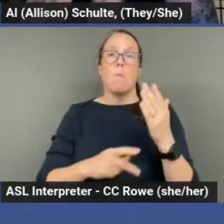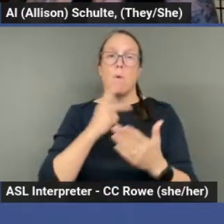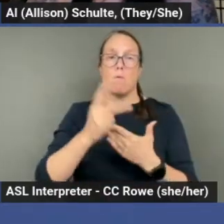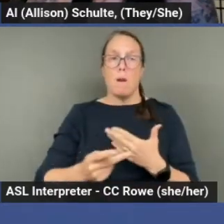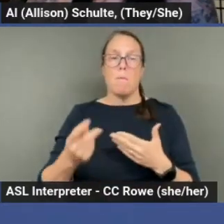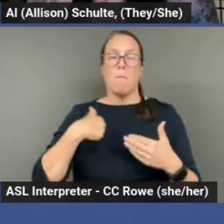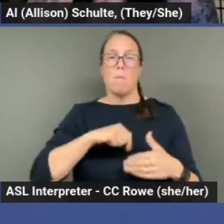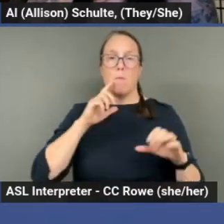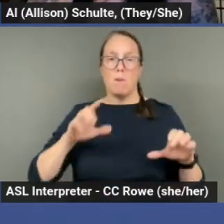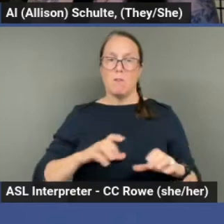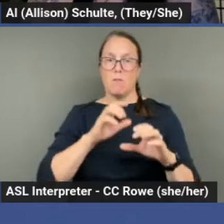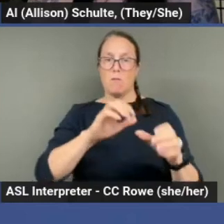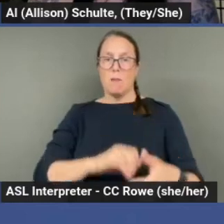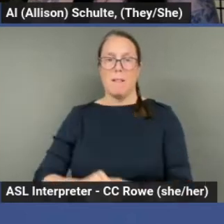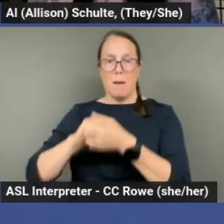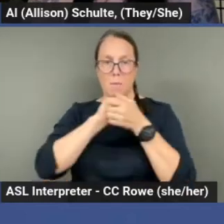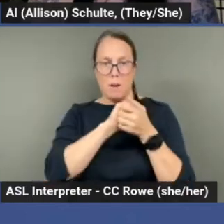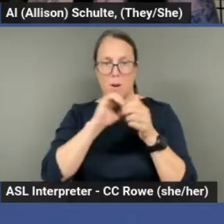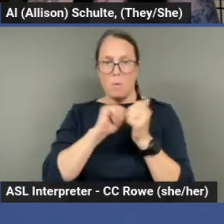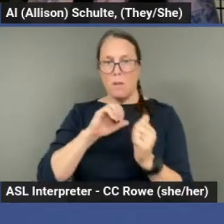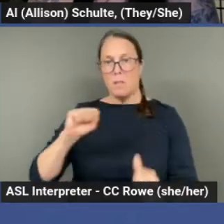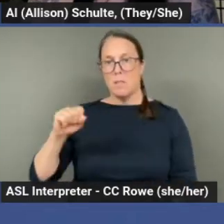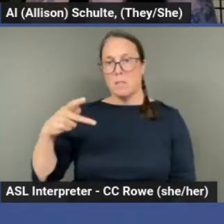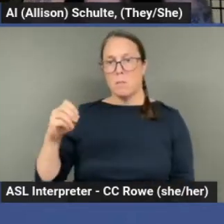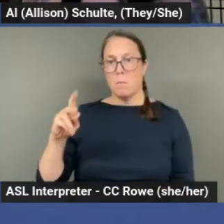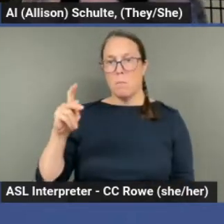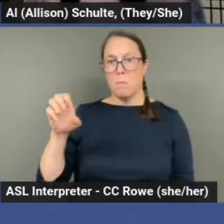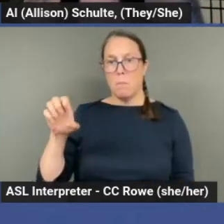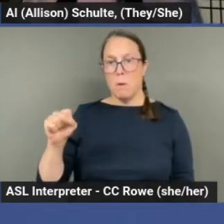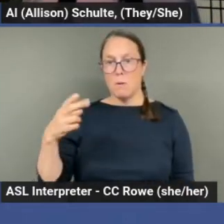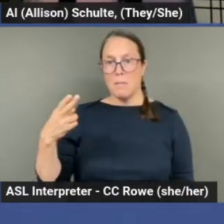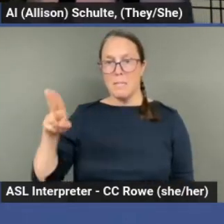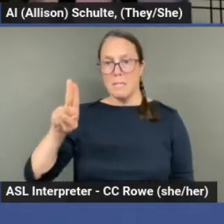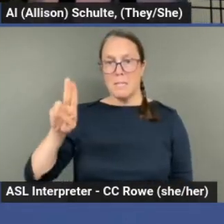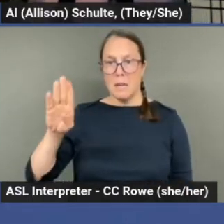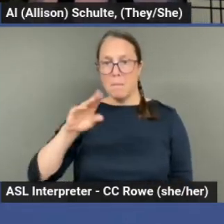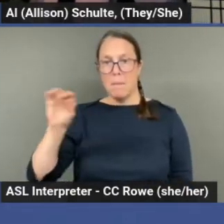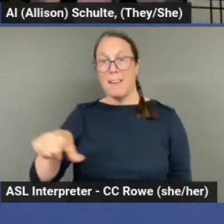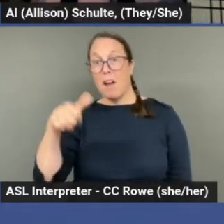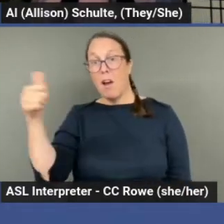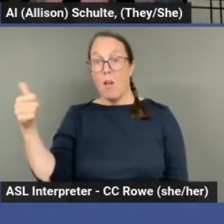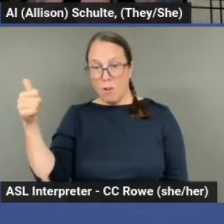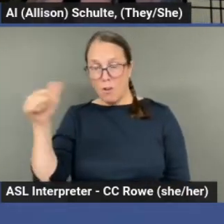do in collaboration with spokes hub and other graduates. Thank you.